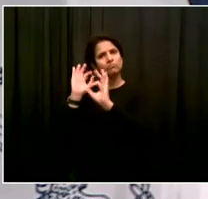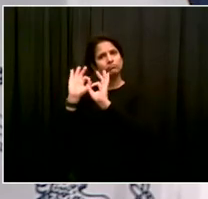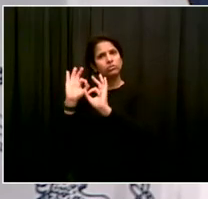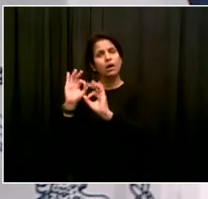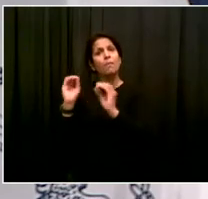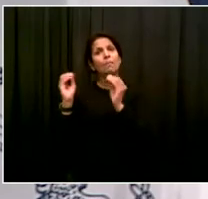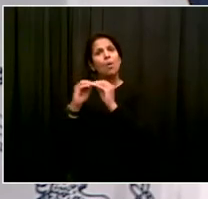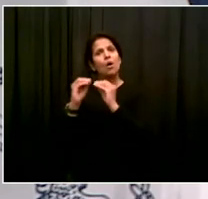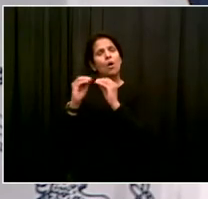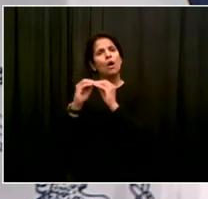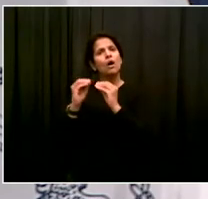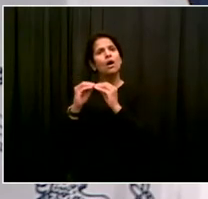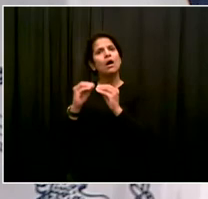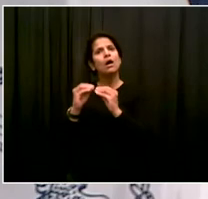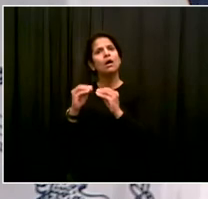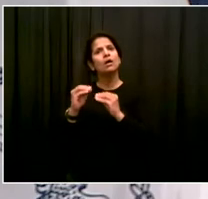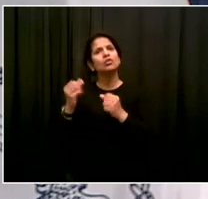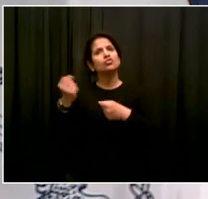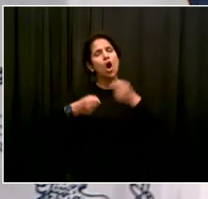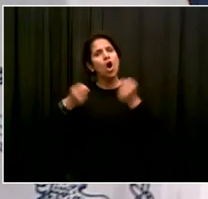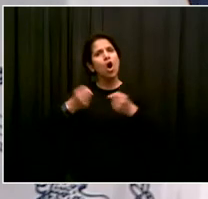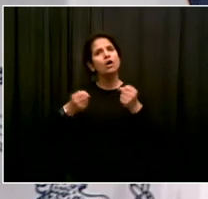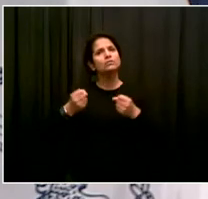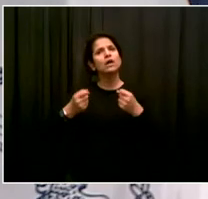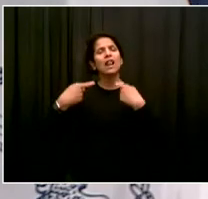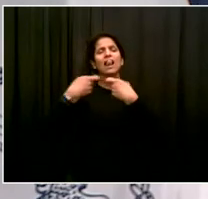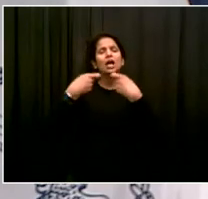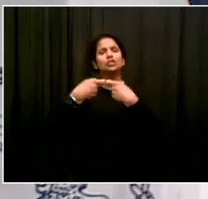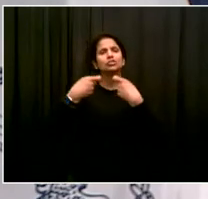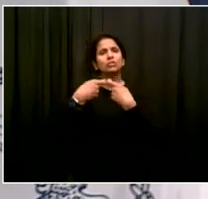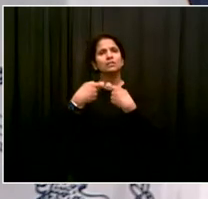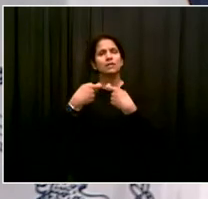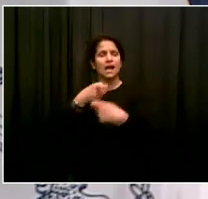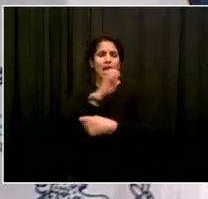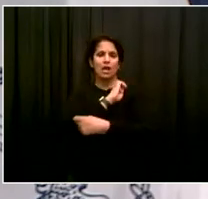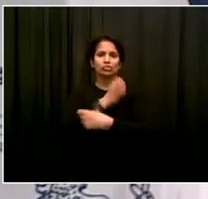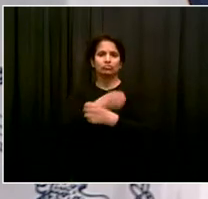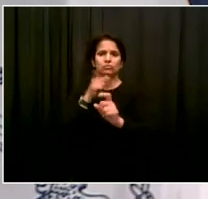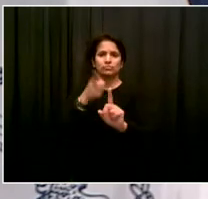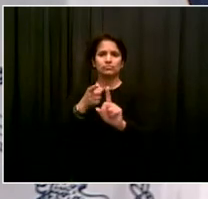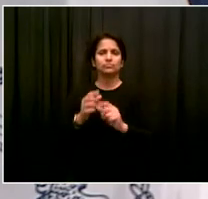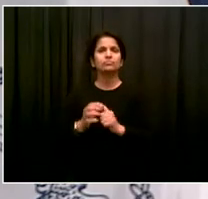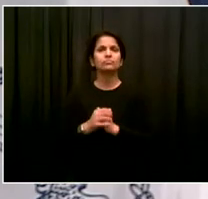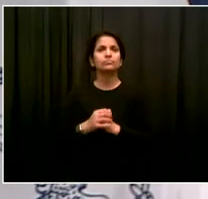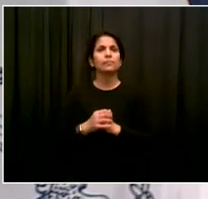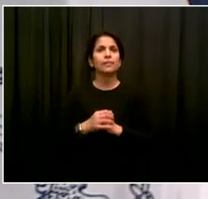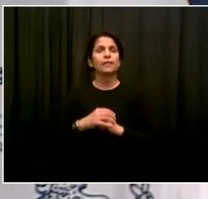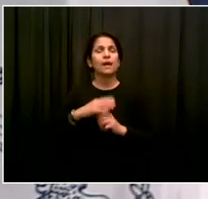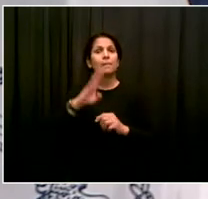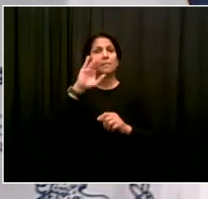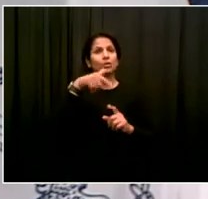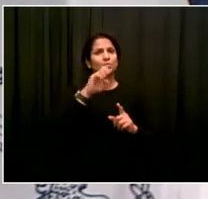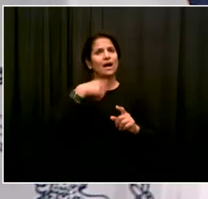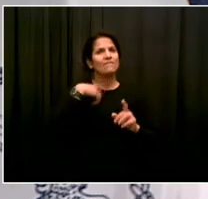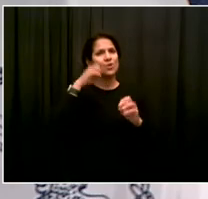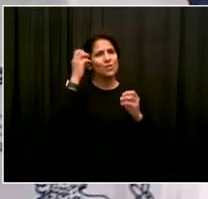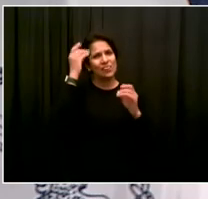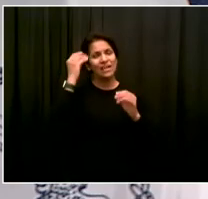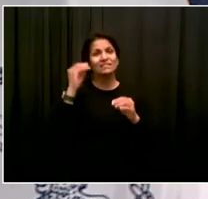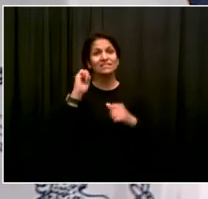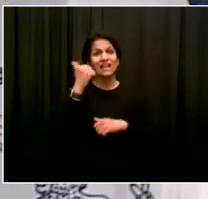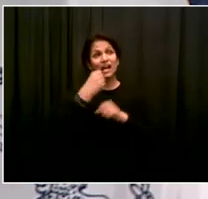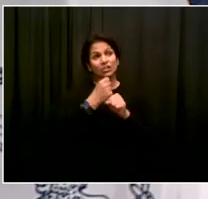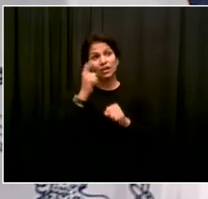we do need to be thinking 10, 20, 30 years ahead as we make our plans on the BQE. We're going to have more to say on that in the next